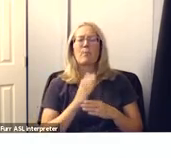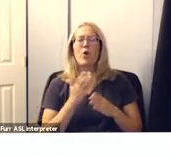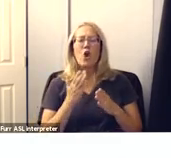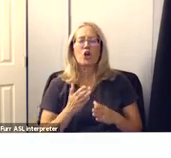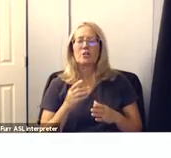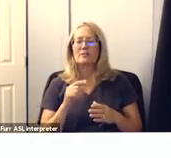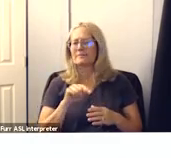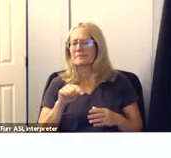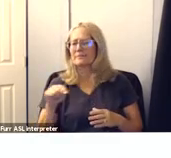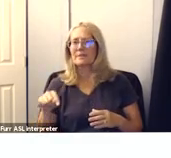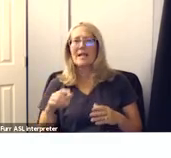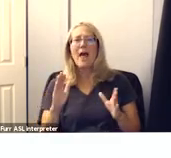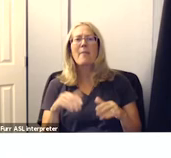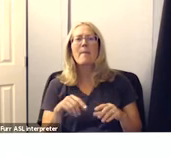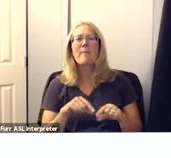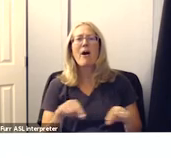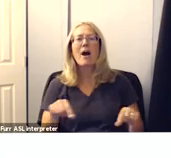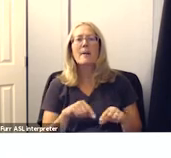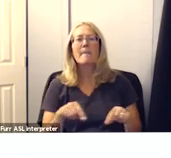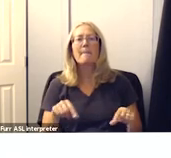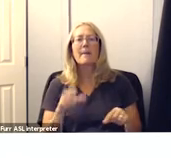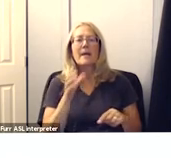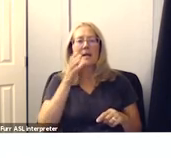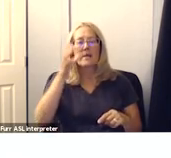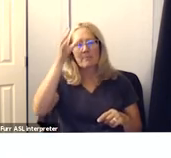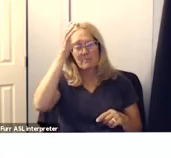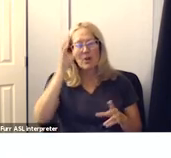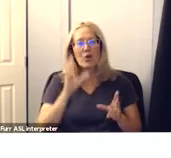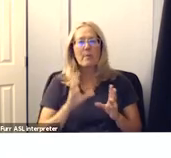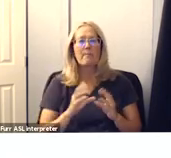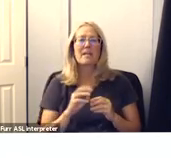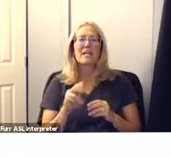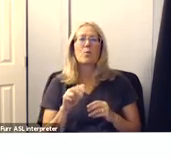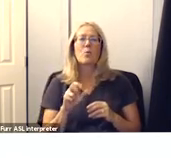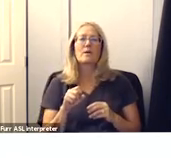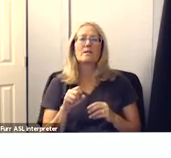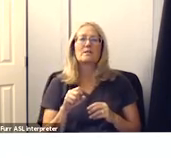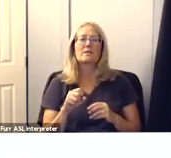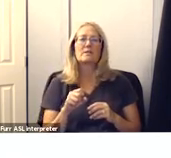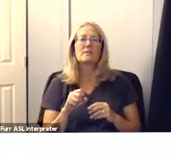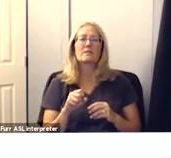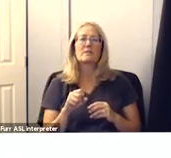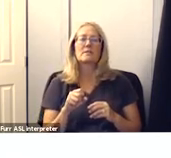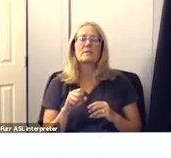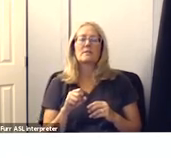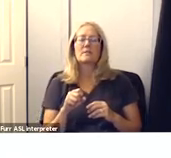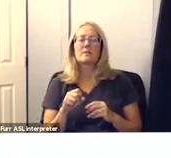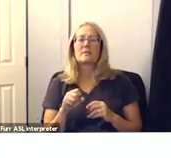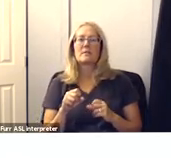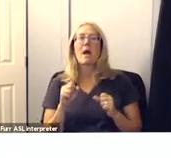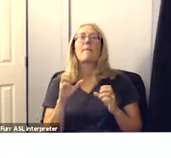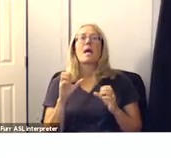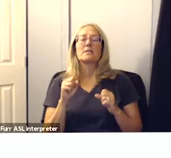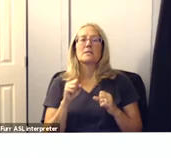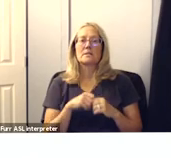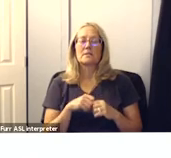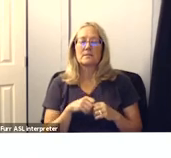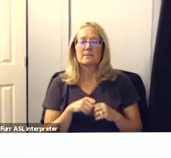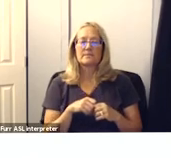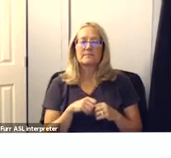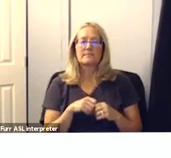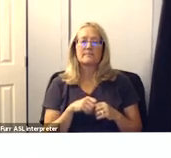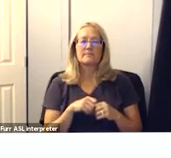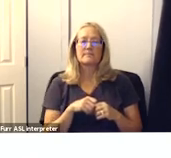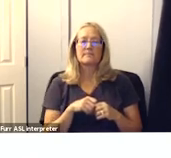um the parent meeting was um one of the most um amazing uh